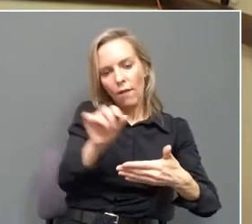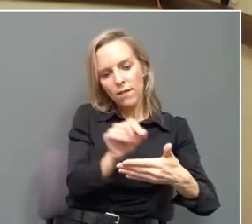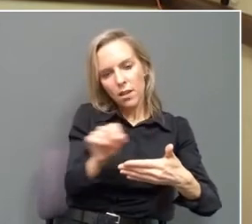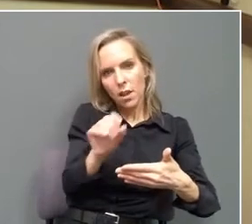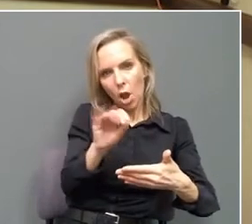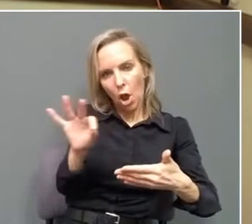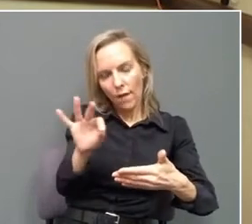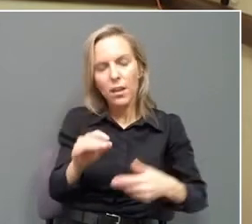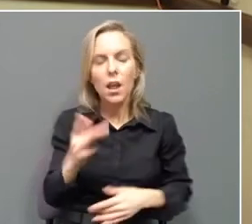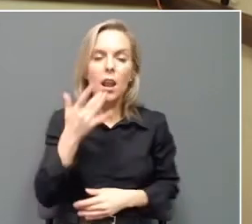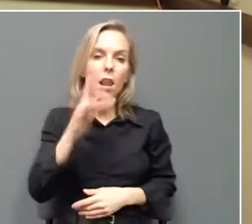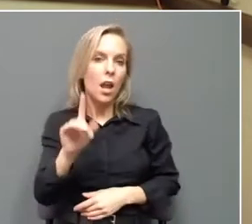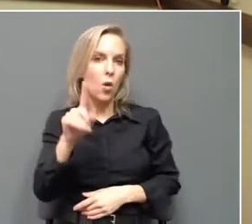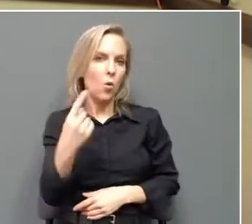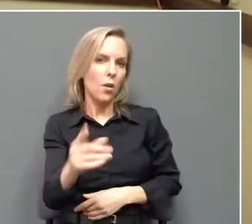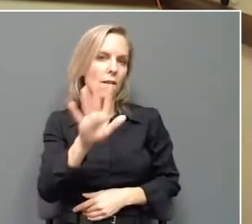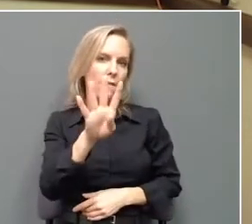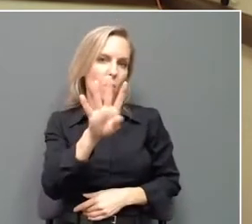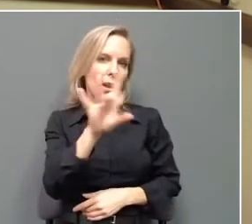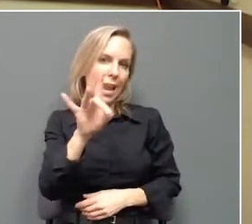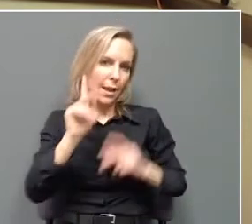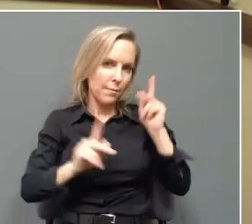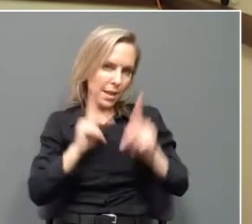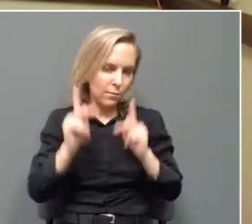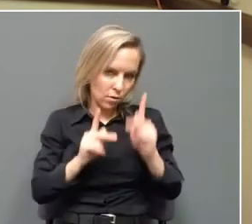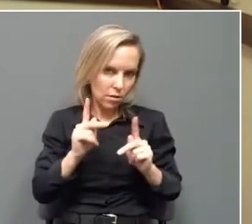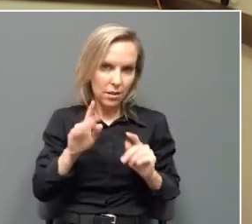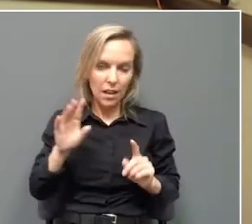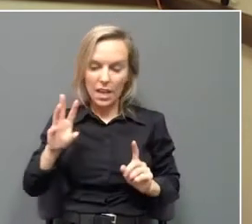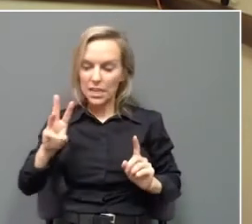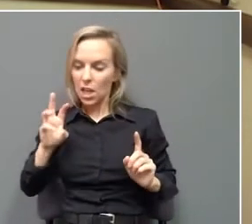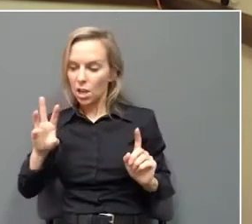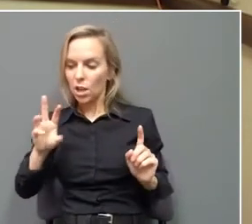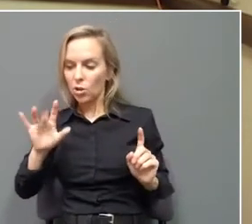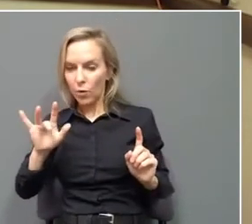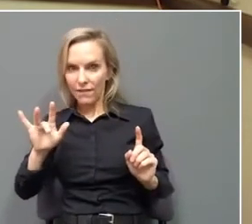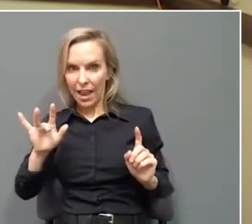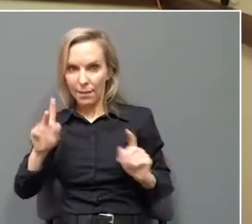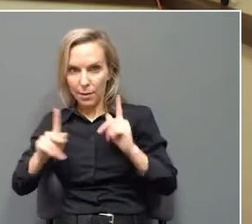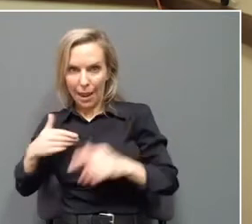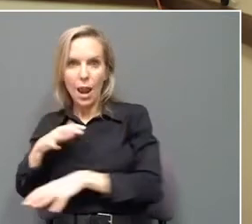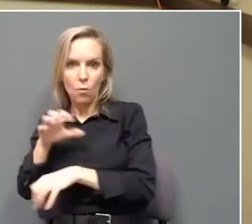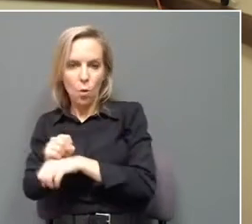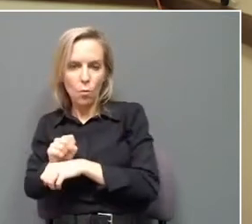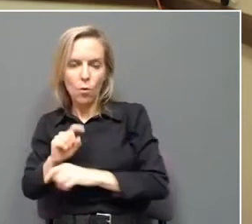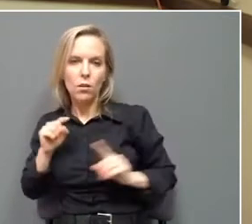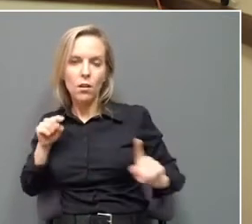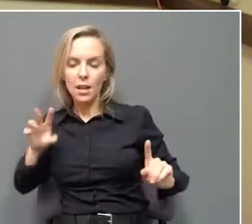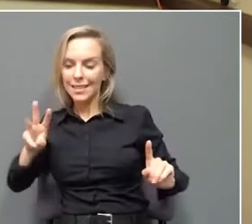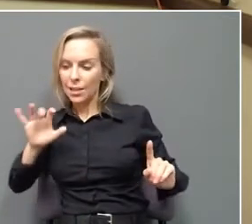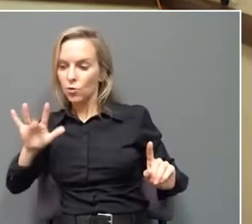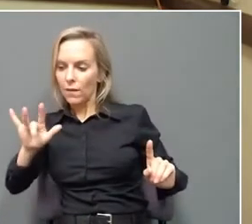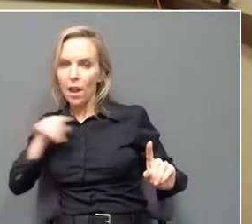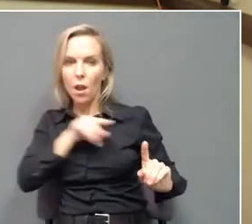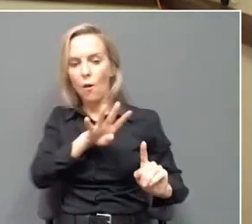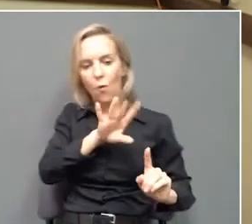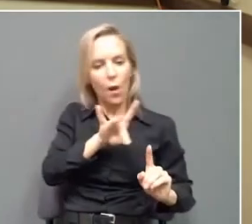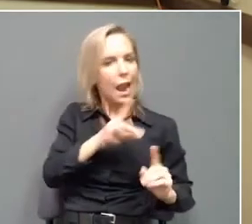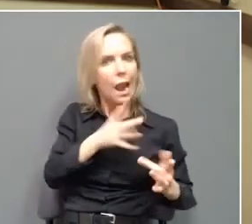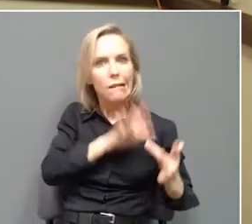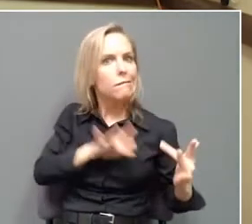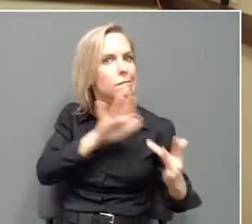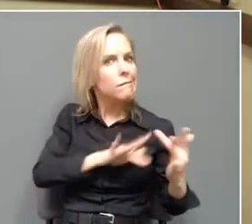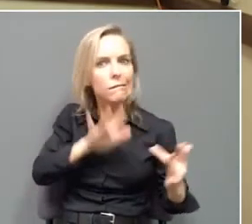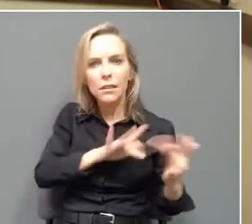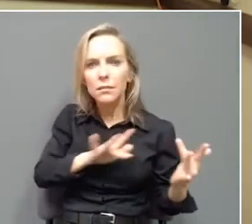48 people out of our 625 scheduled appointments we couldn't reach. We make every effort to reach out